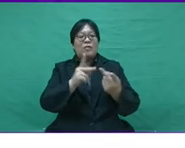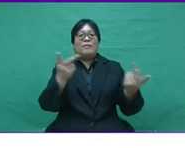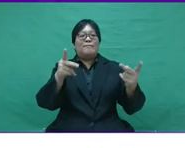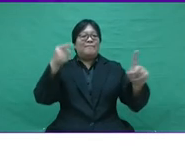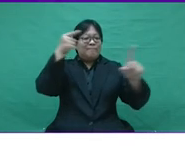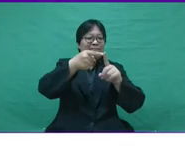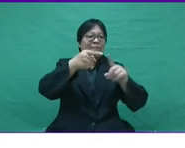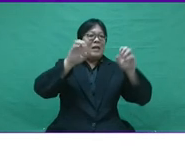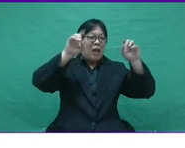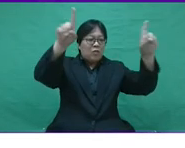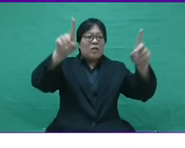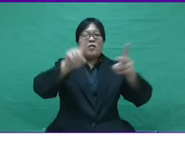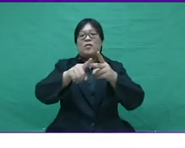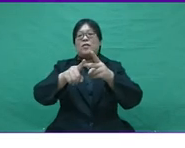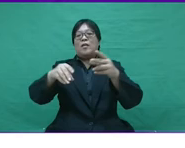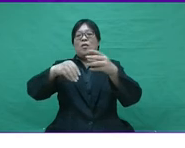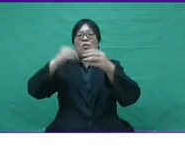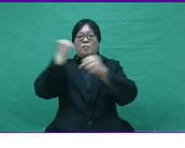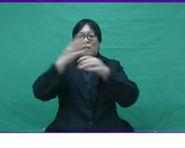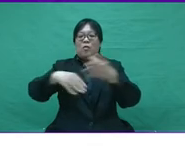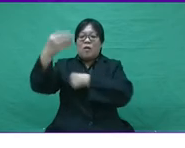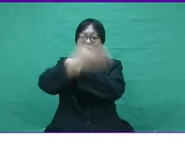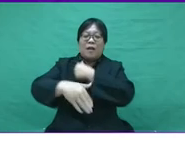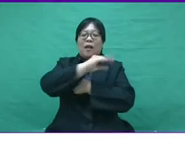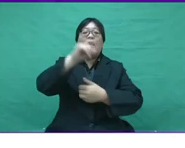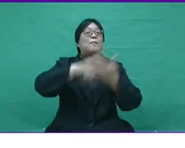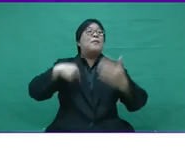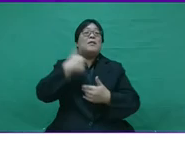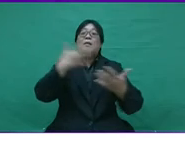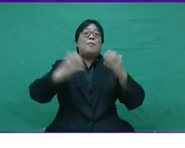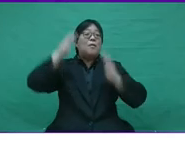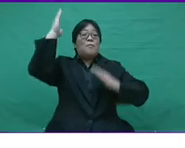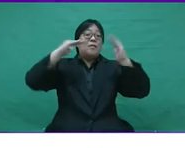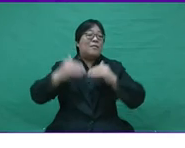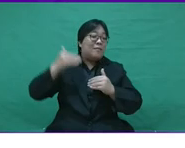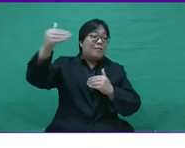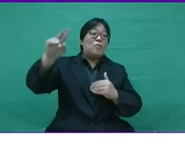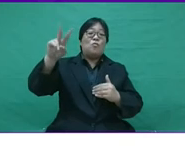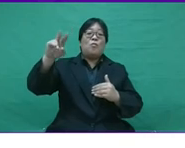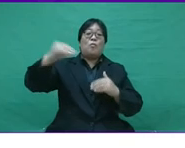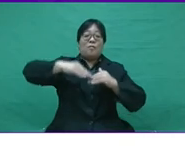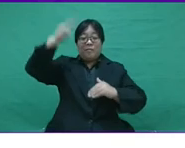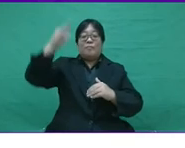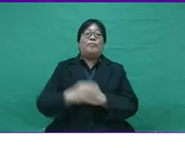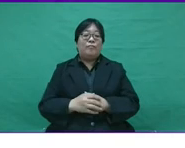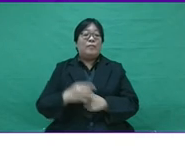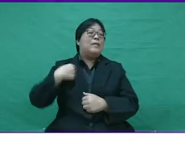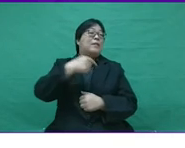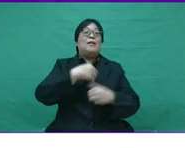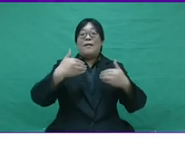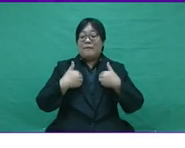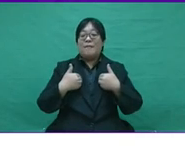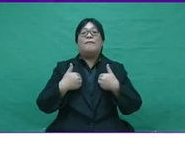issuing issue and questions on education, foreign labour and what we want Malaysia to be in